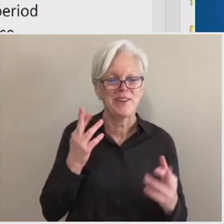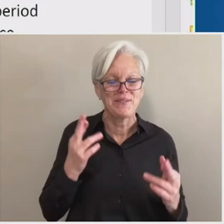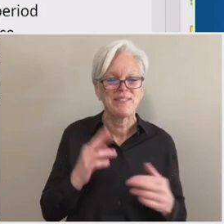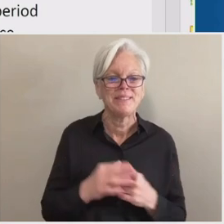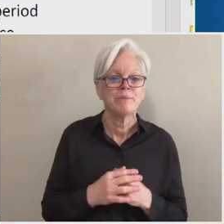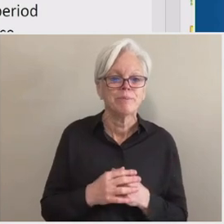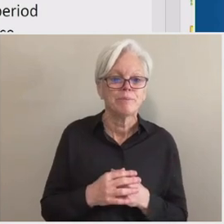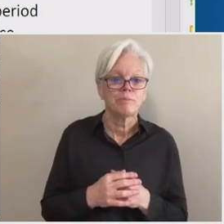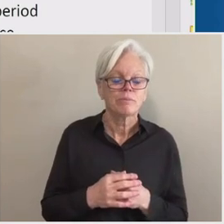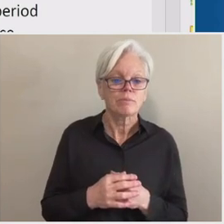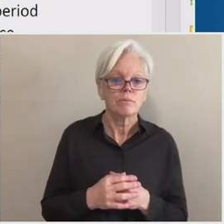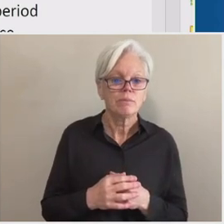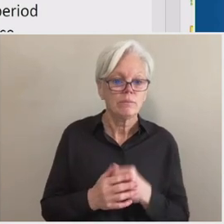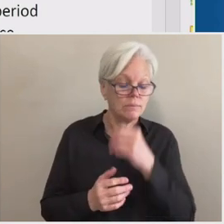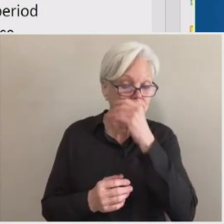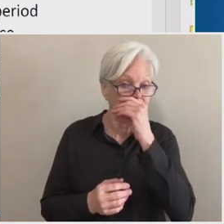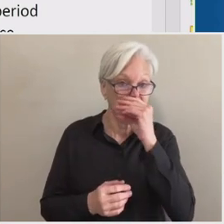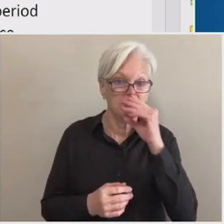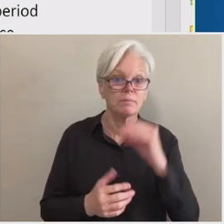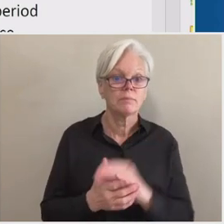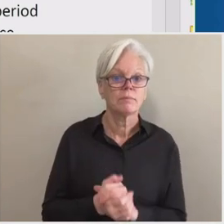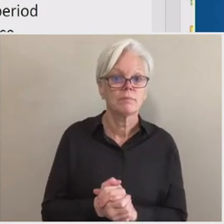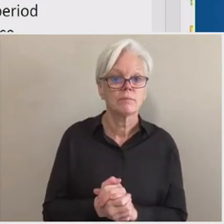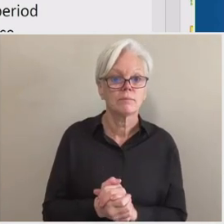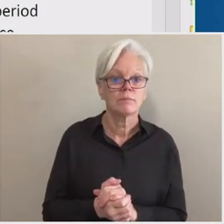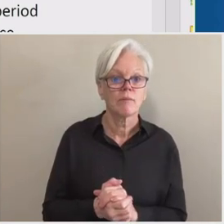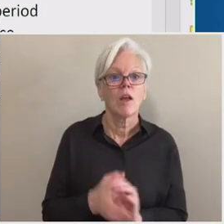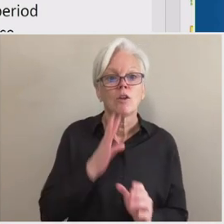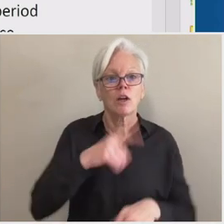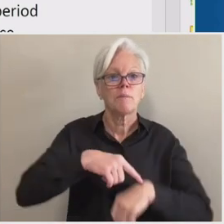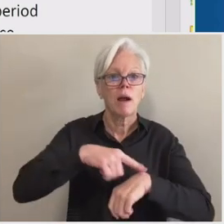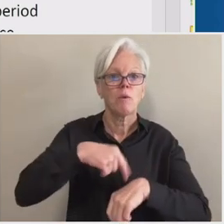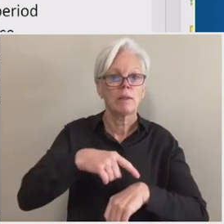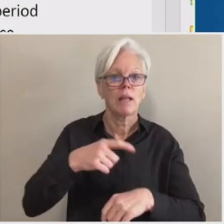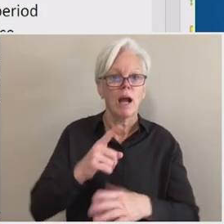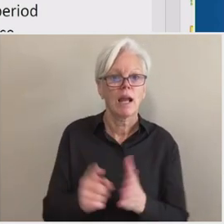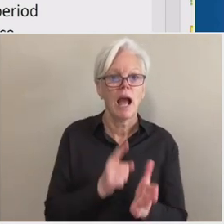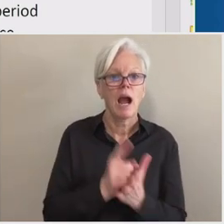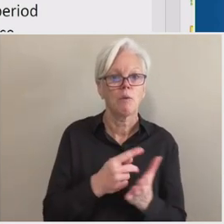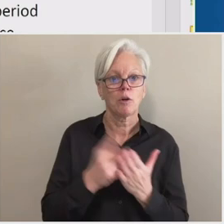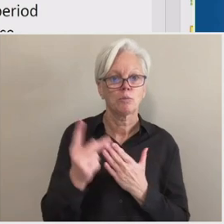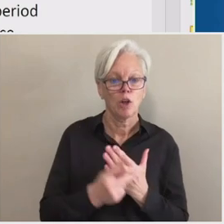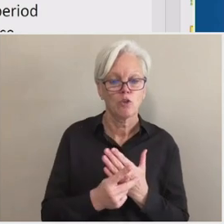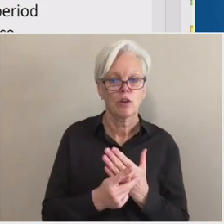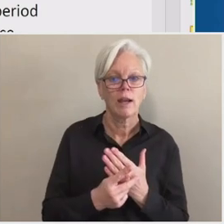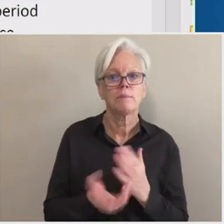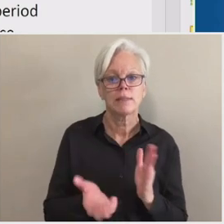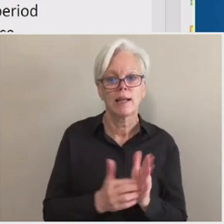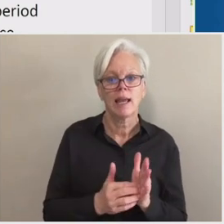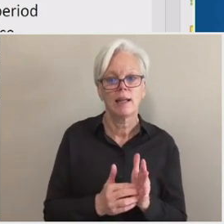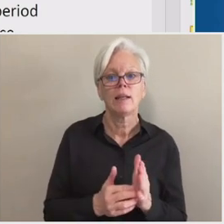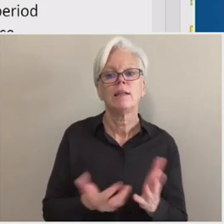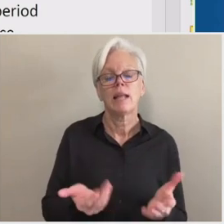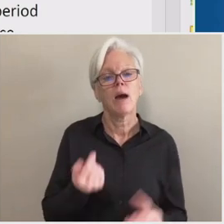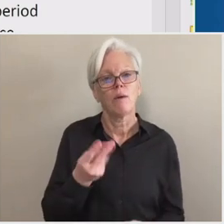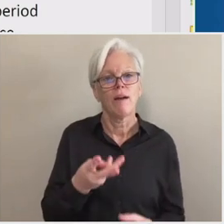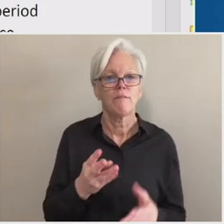So we're going to go and talk about clock hour programs again. Now, first, a few basics.